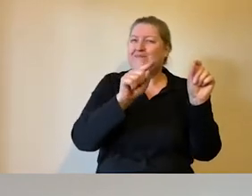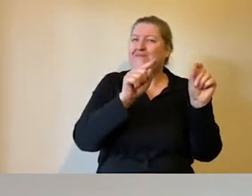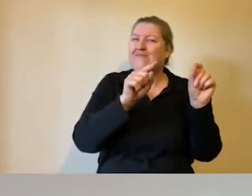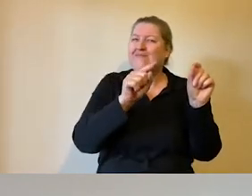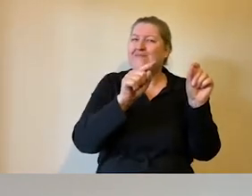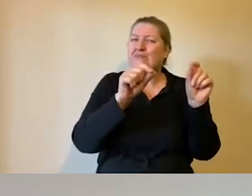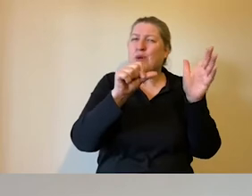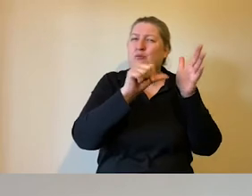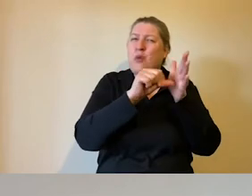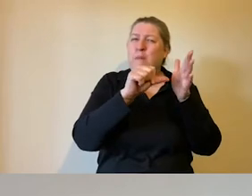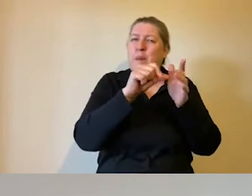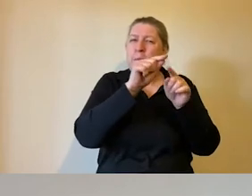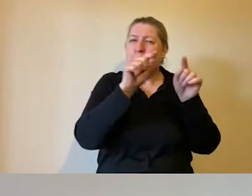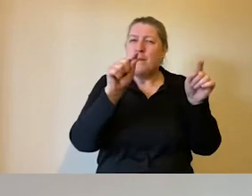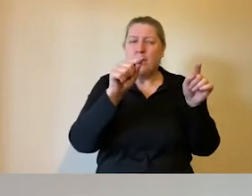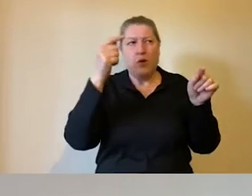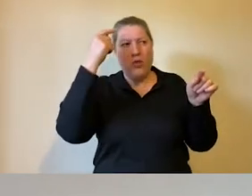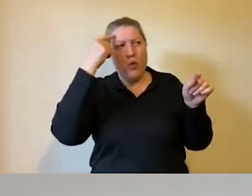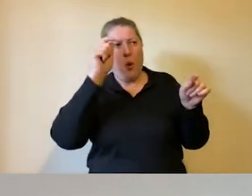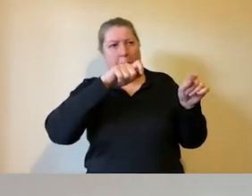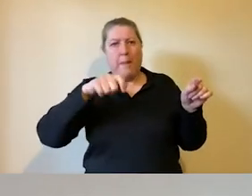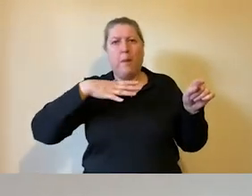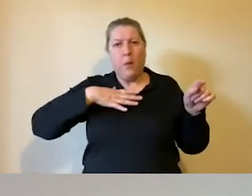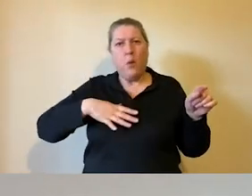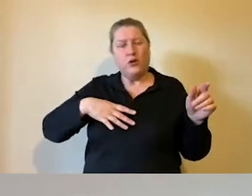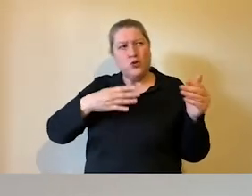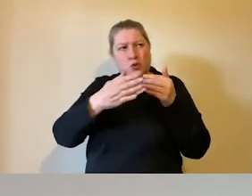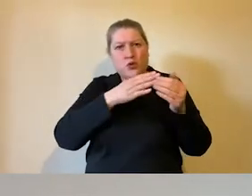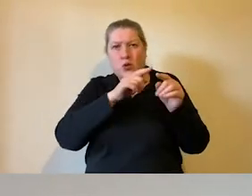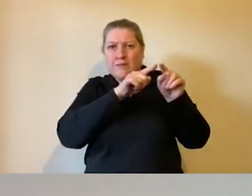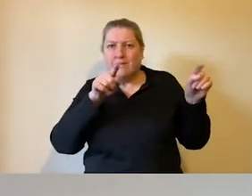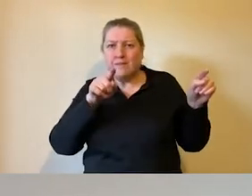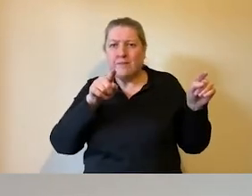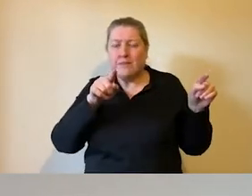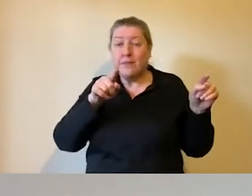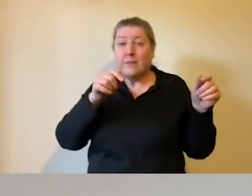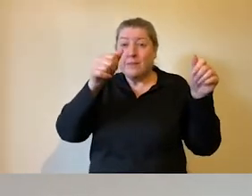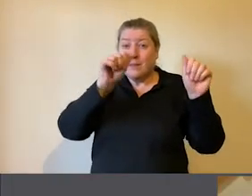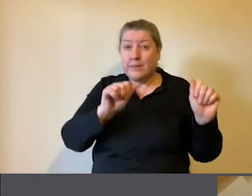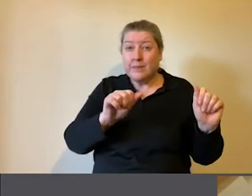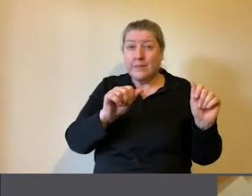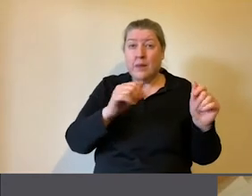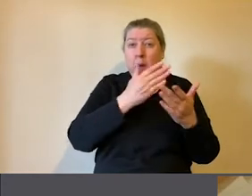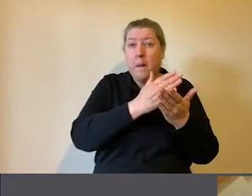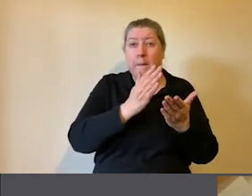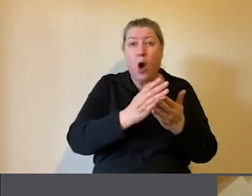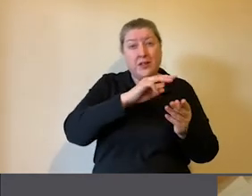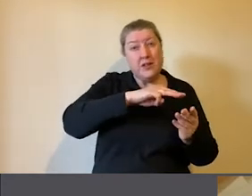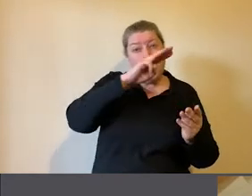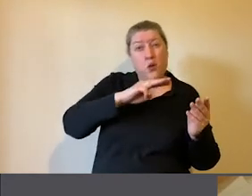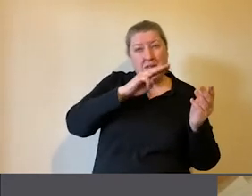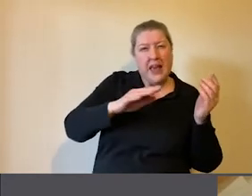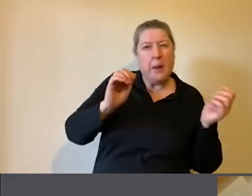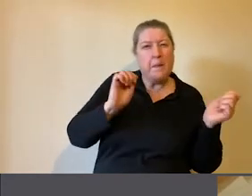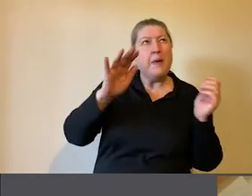thought people might want to address, an aspect of the museum environment that they may want to